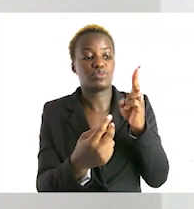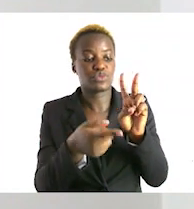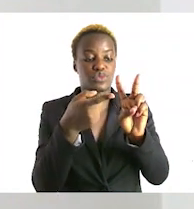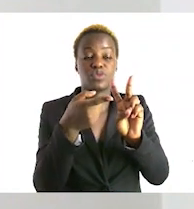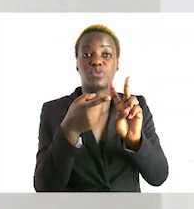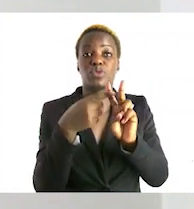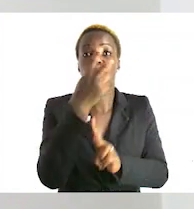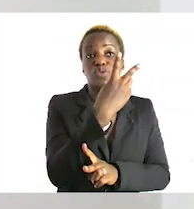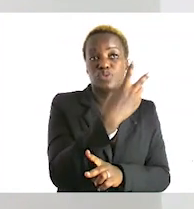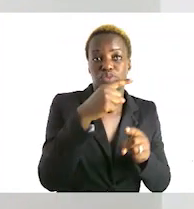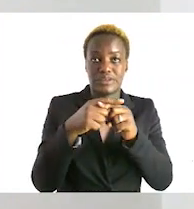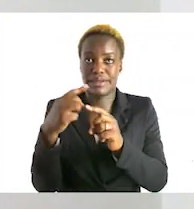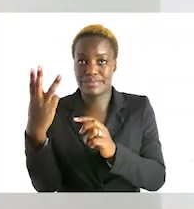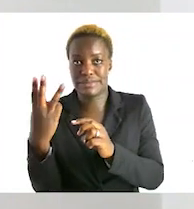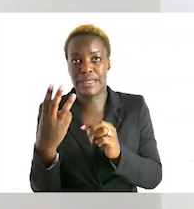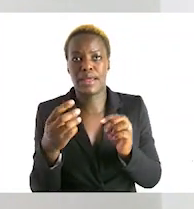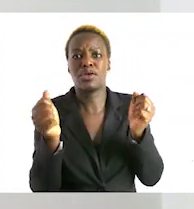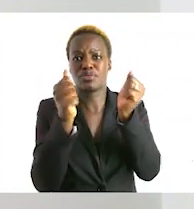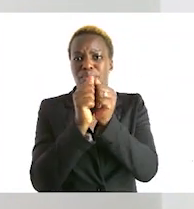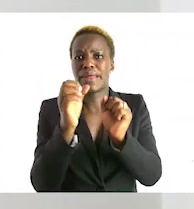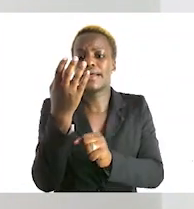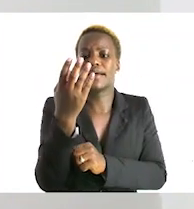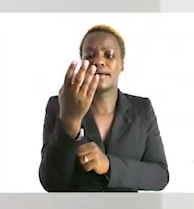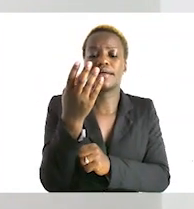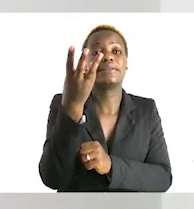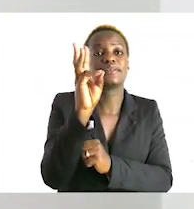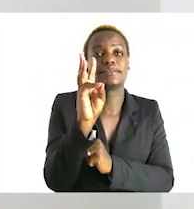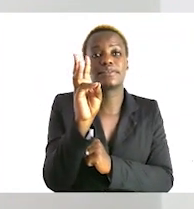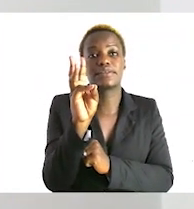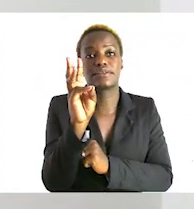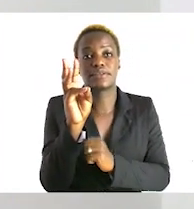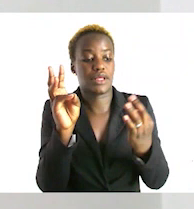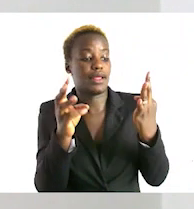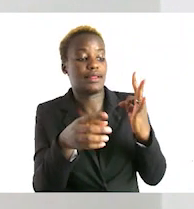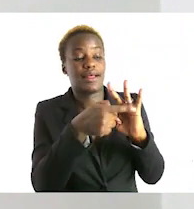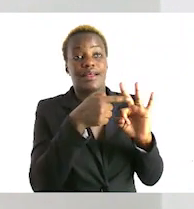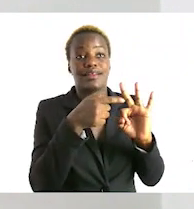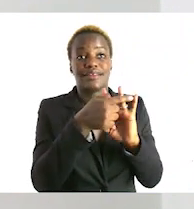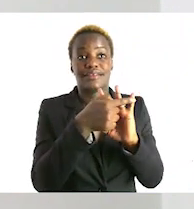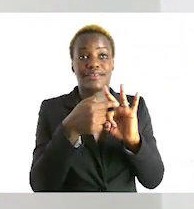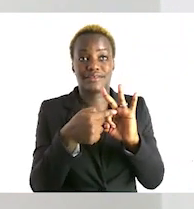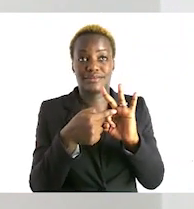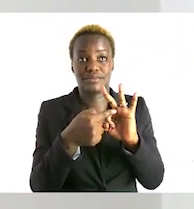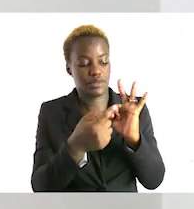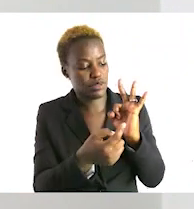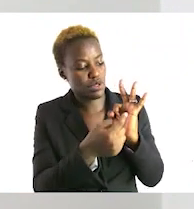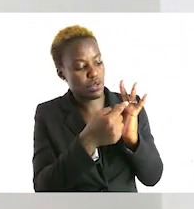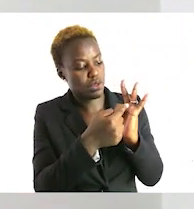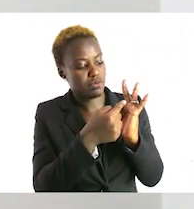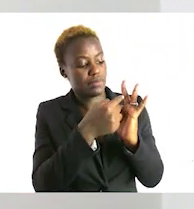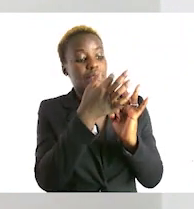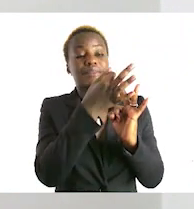six very good now how about a three three times three you nine four